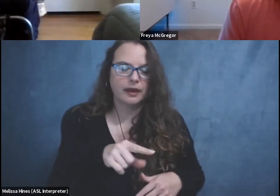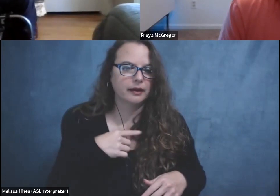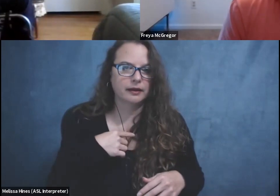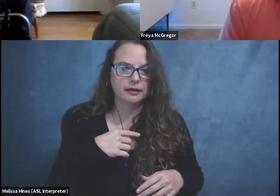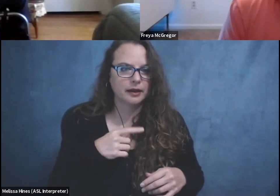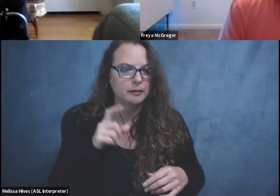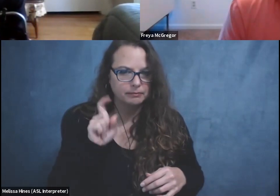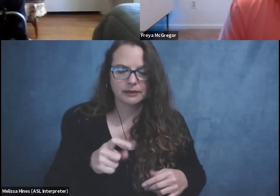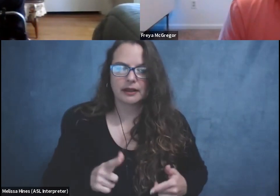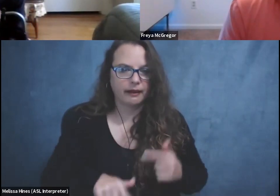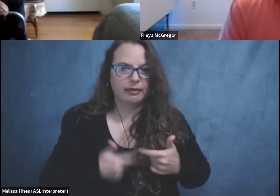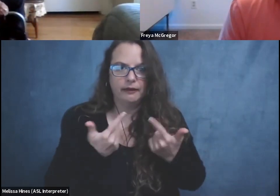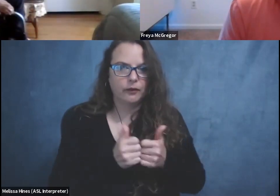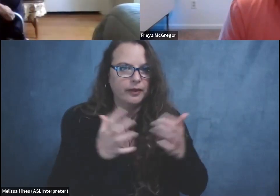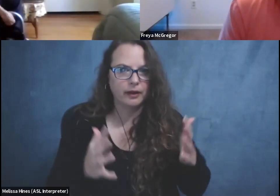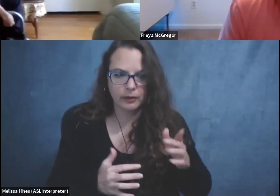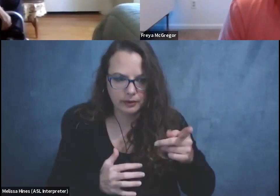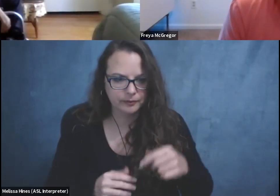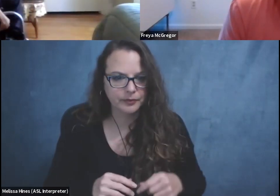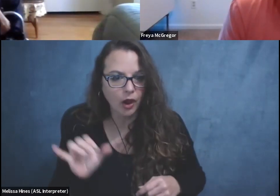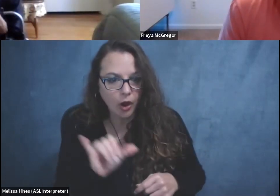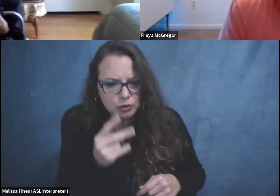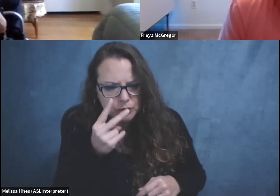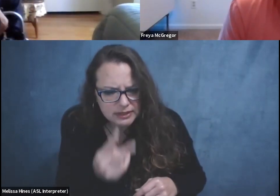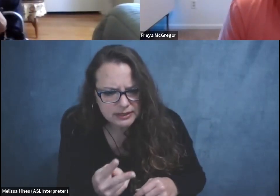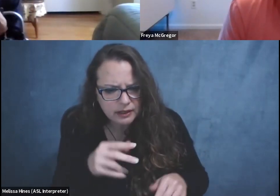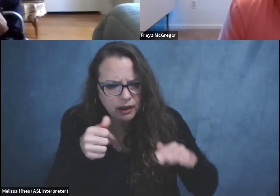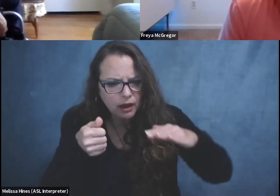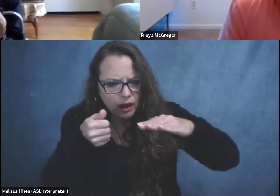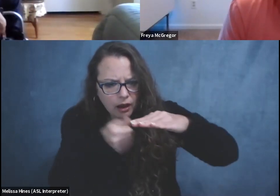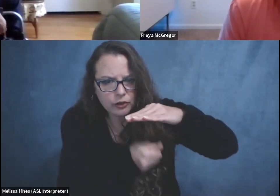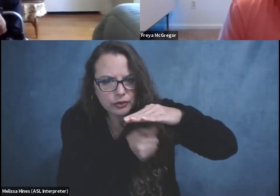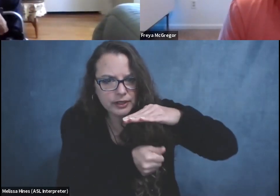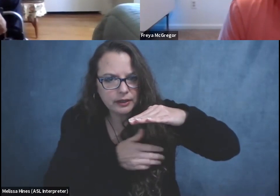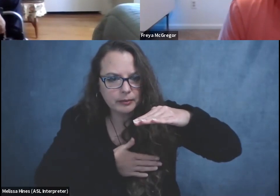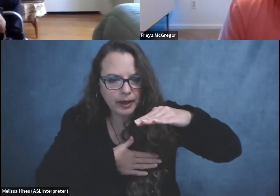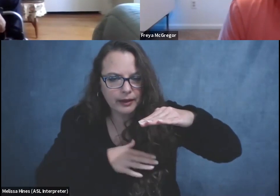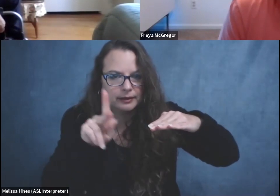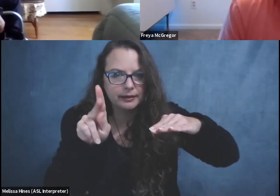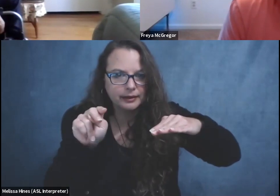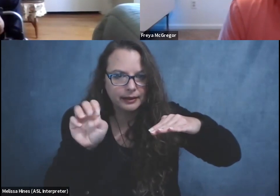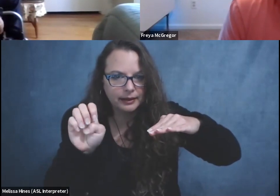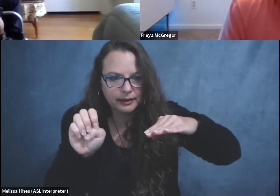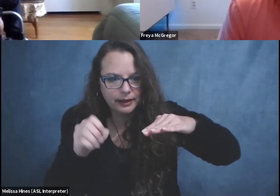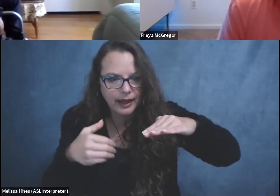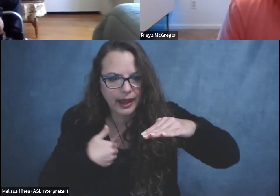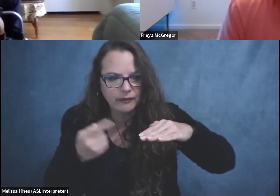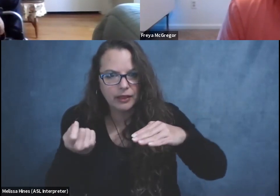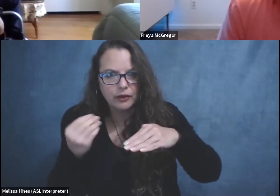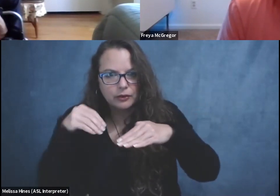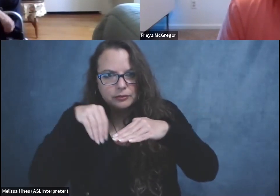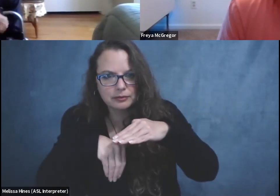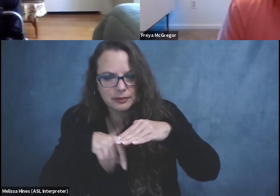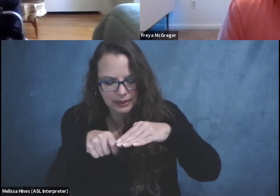I also, I don't think you can see it from here, but right underneath my knees, I have a little pouch. It's a zip